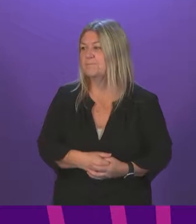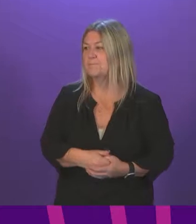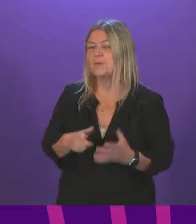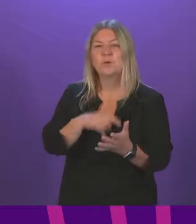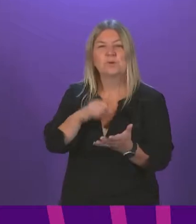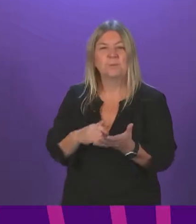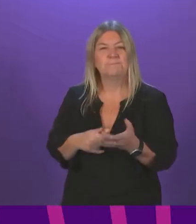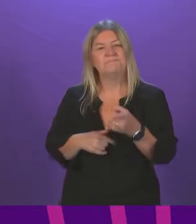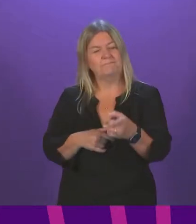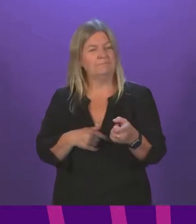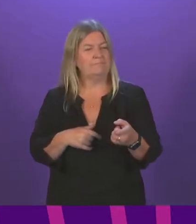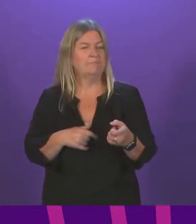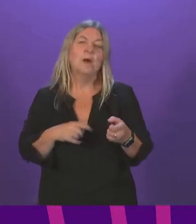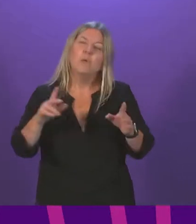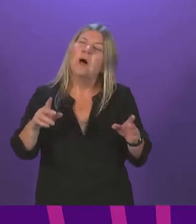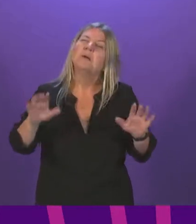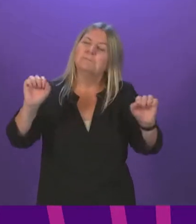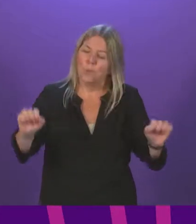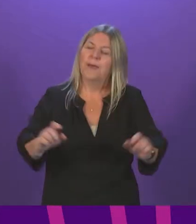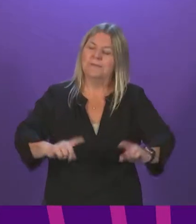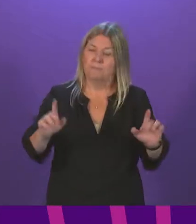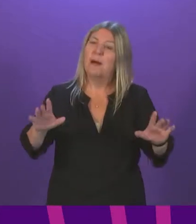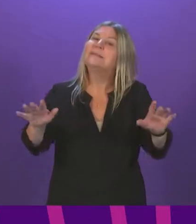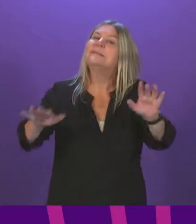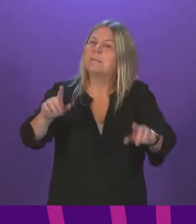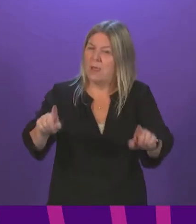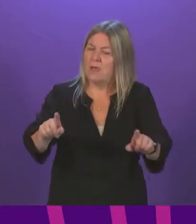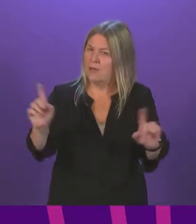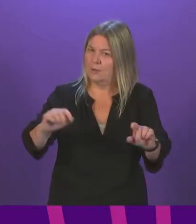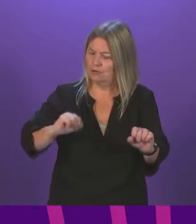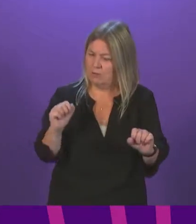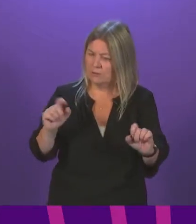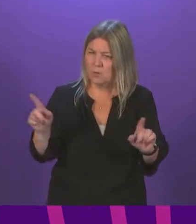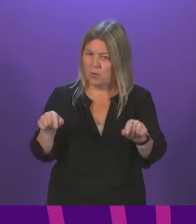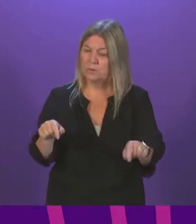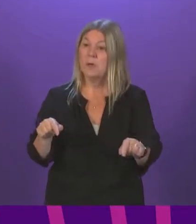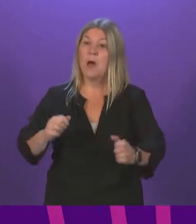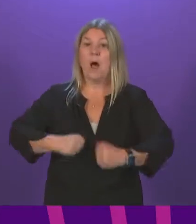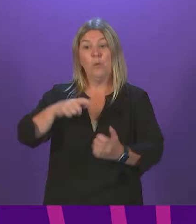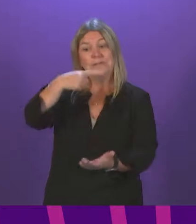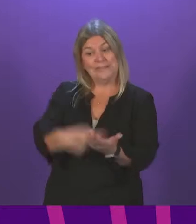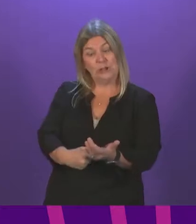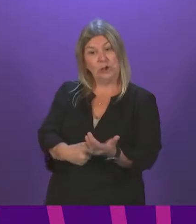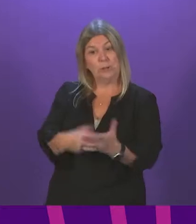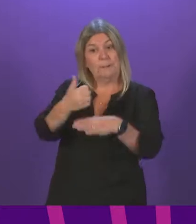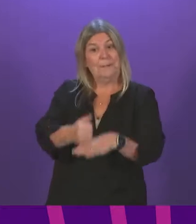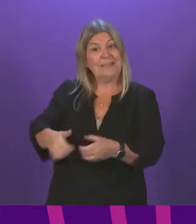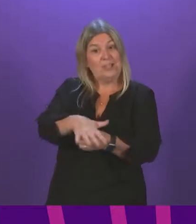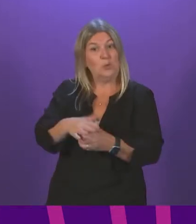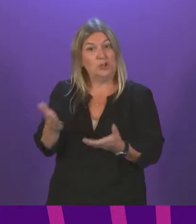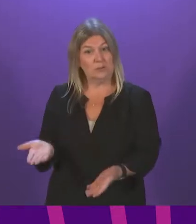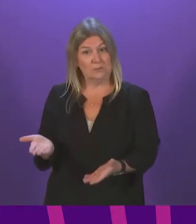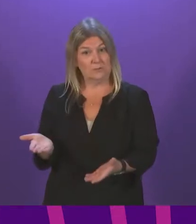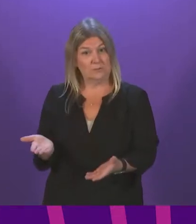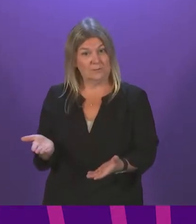points of similarity with the UK government here is that our decision-making is based on the circumstances. We have a